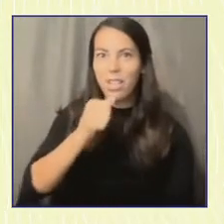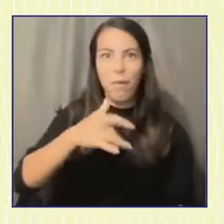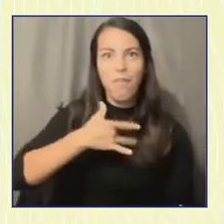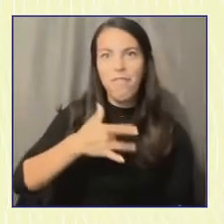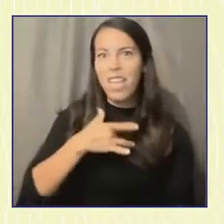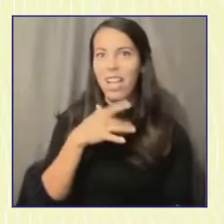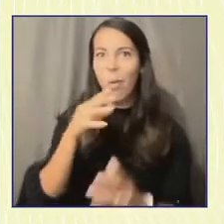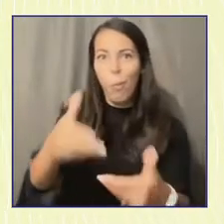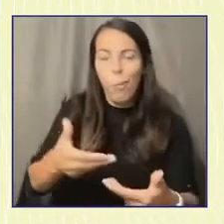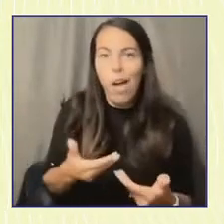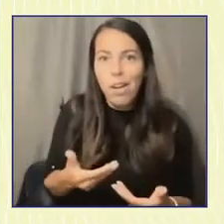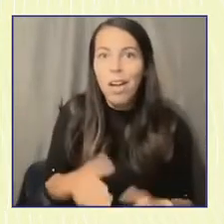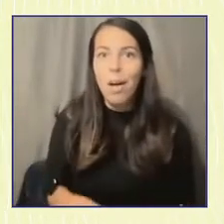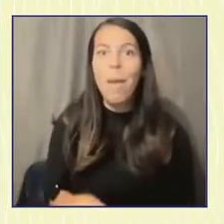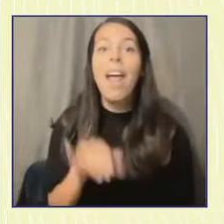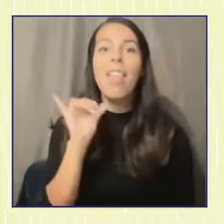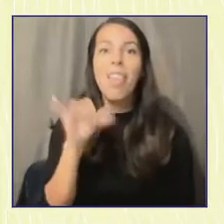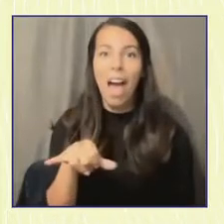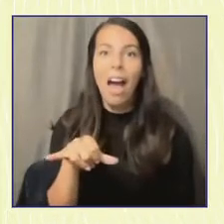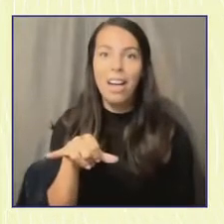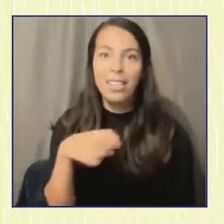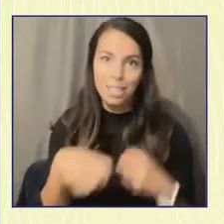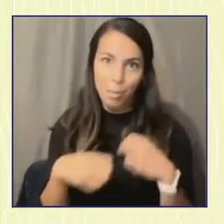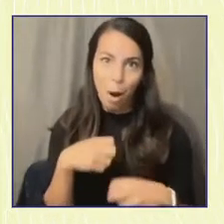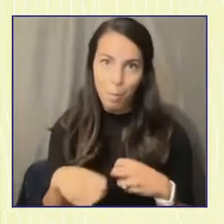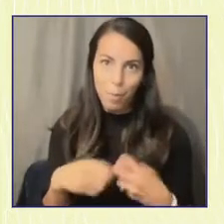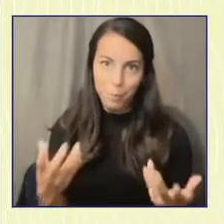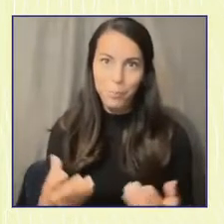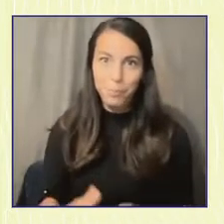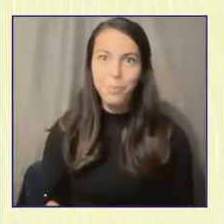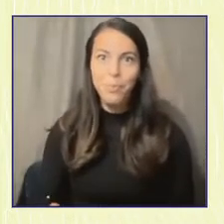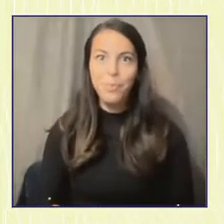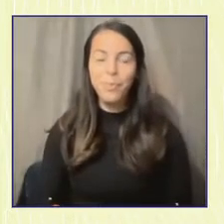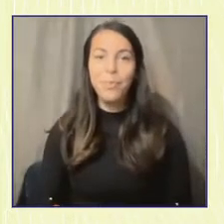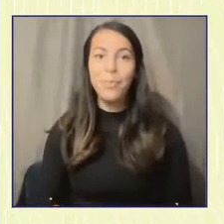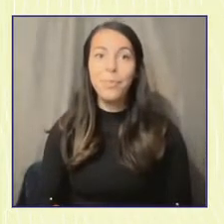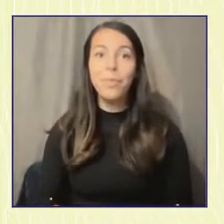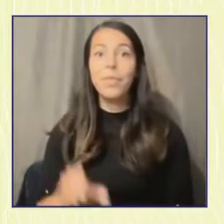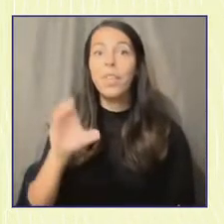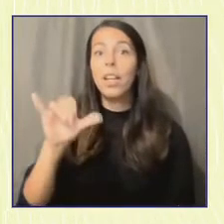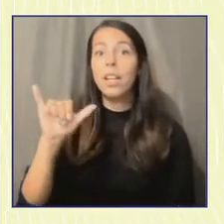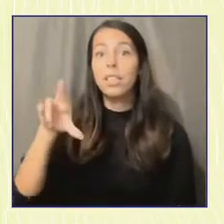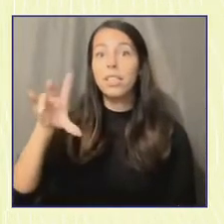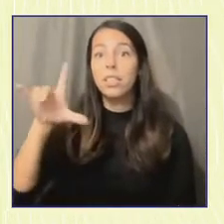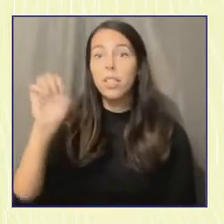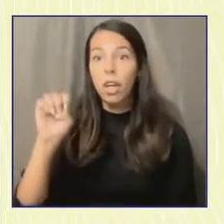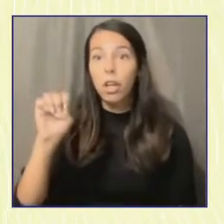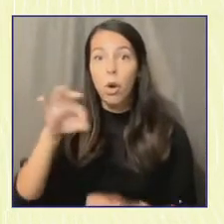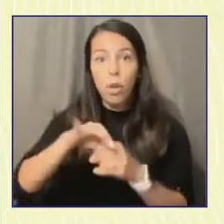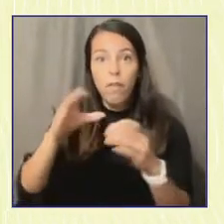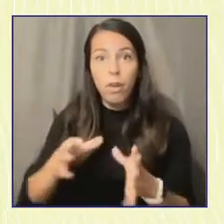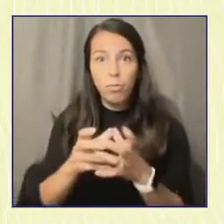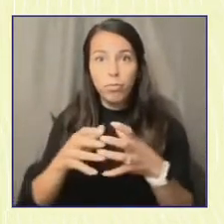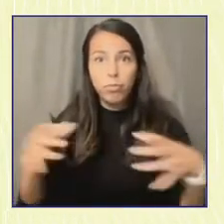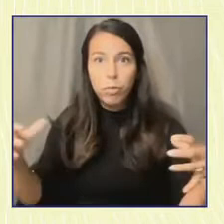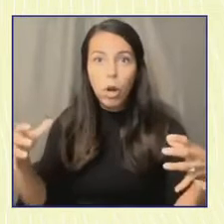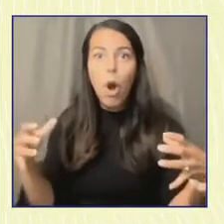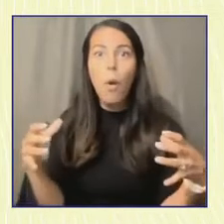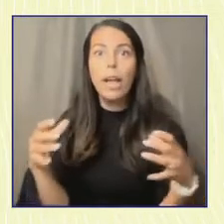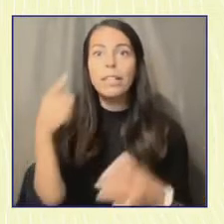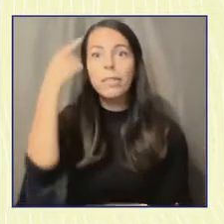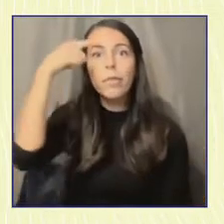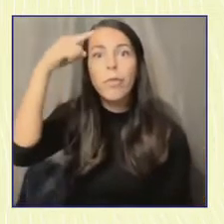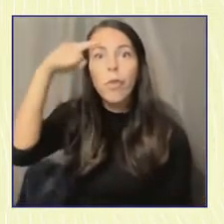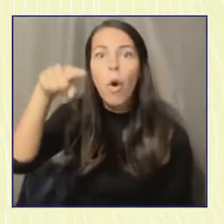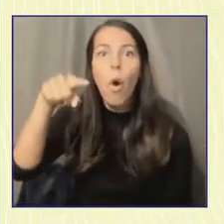is the real problem that we're talking about today. Circle Growing Voters Framework is meant to be a big part of this